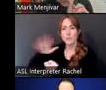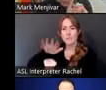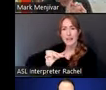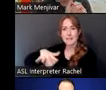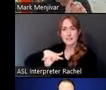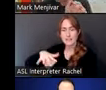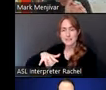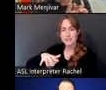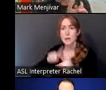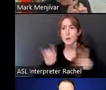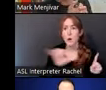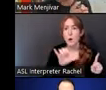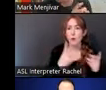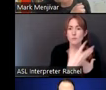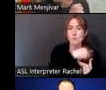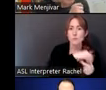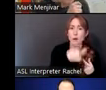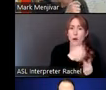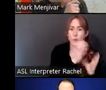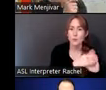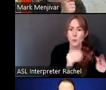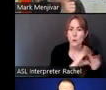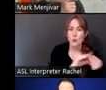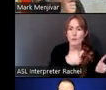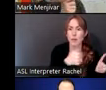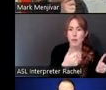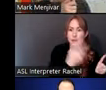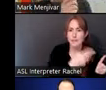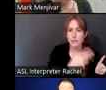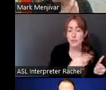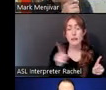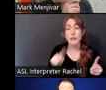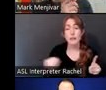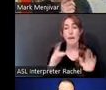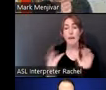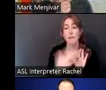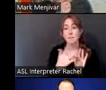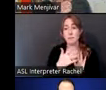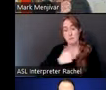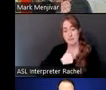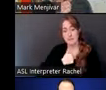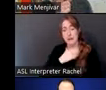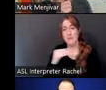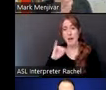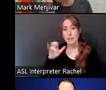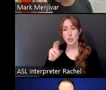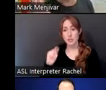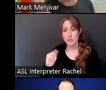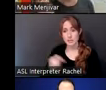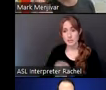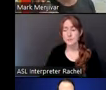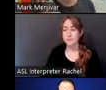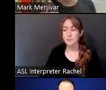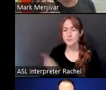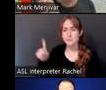history of it. And they reached out to myself and Jason, Borderline Collective, and they invited us. They said, would you